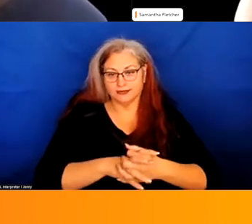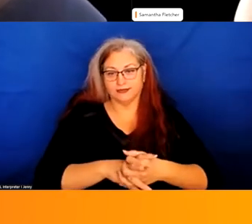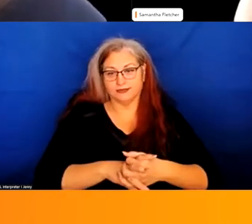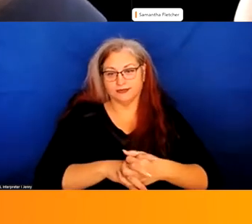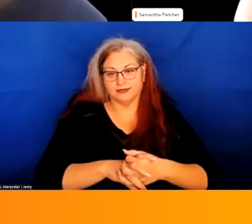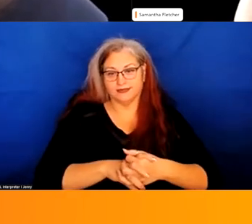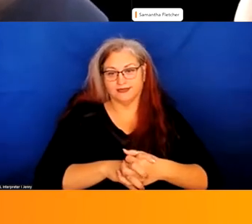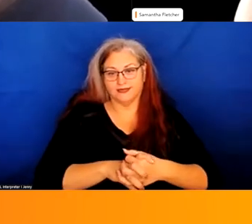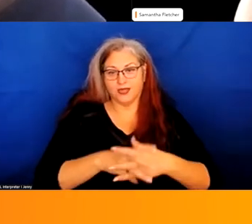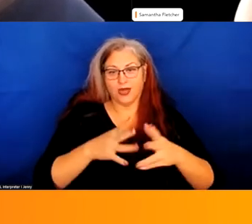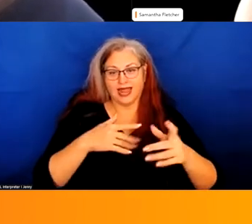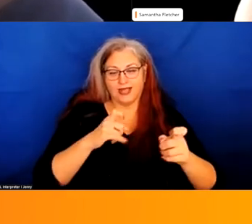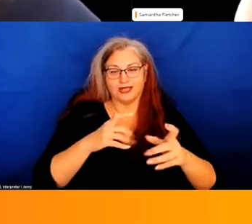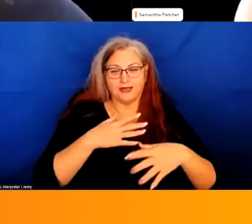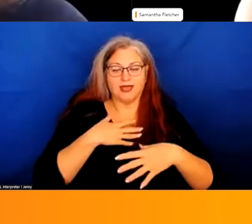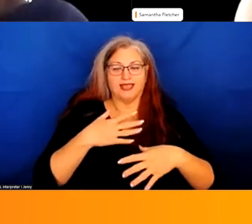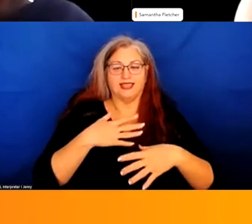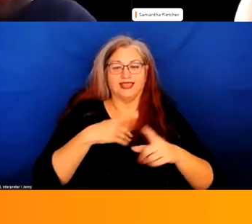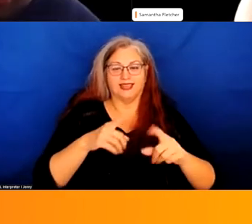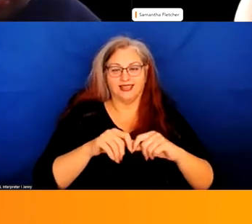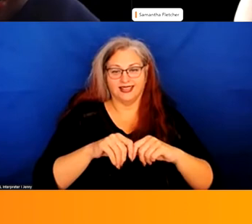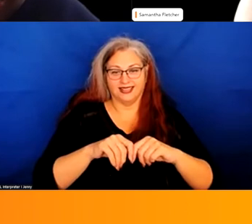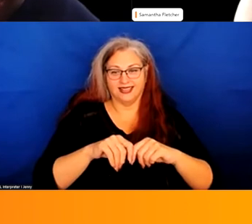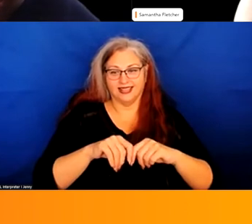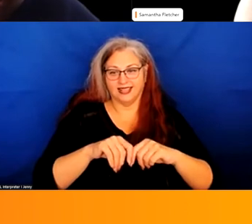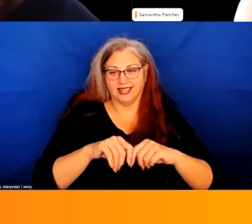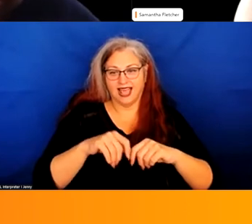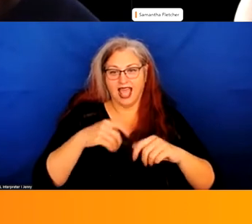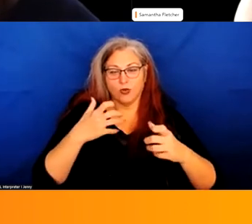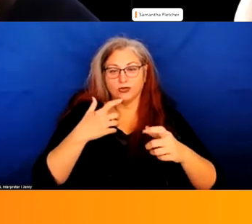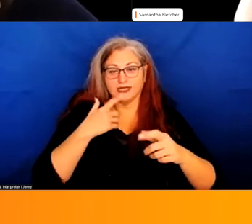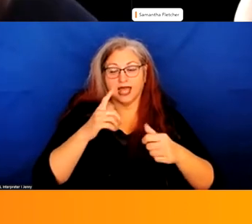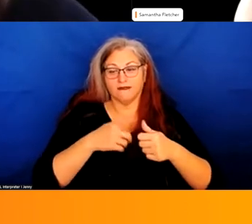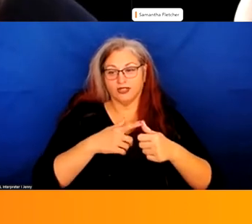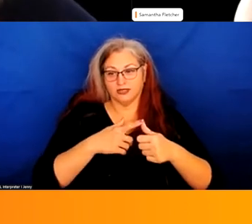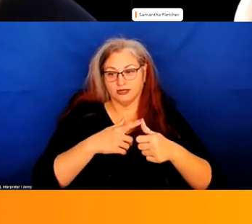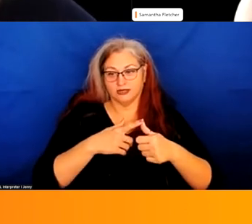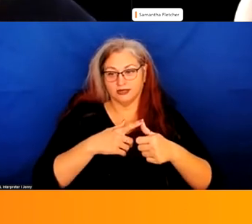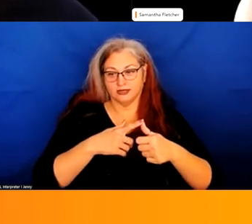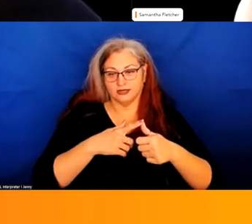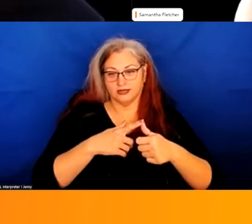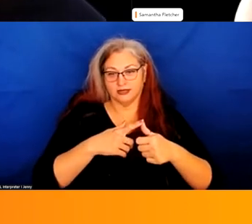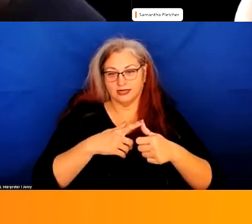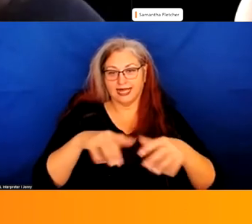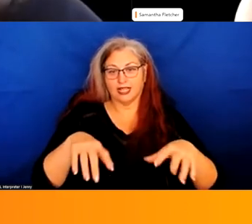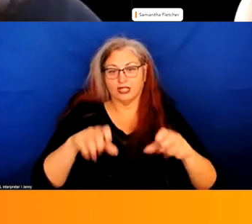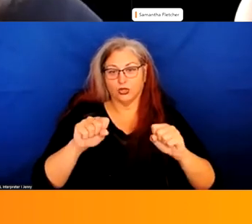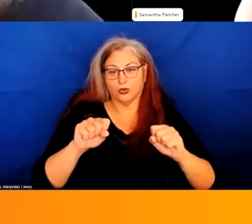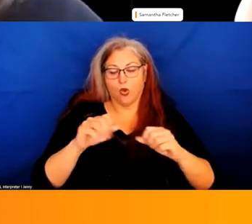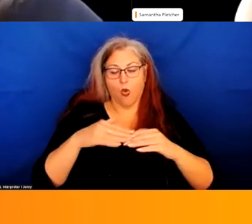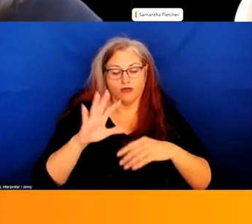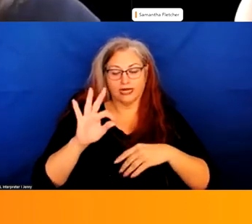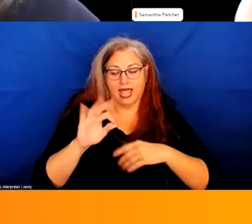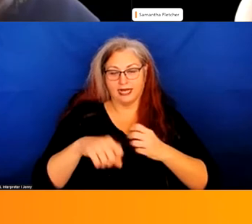I got to take a deep breath there. Because I just want to say, first of all, it's, it took nine plus years.